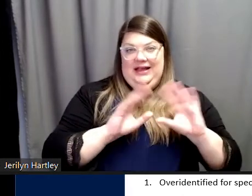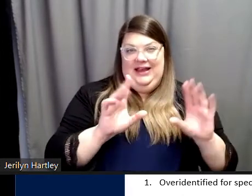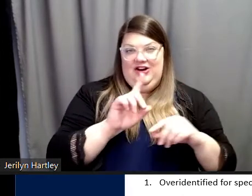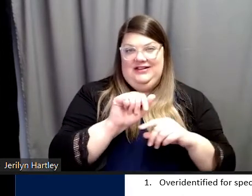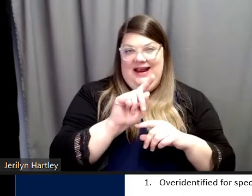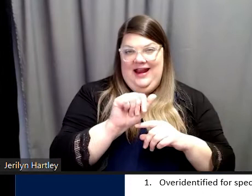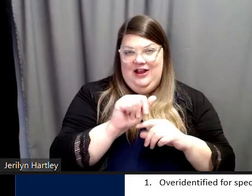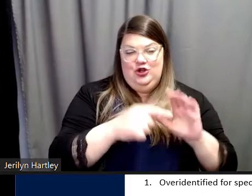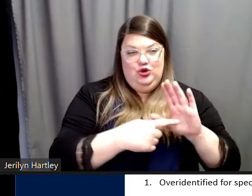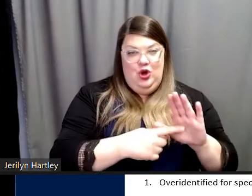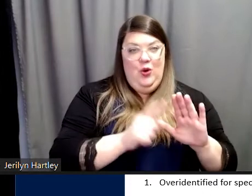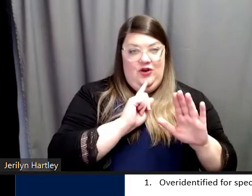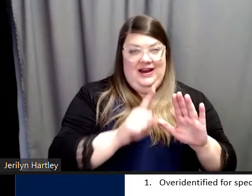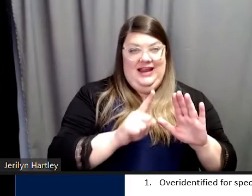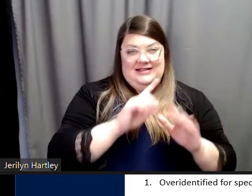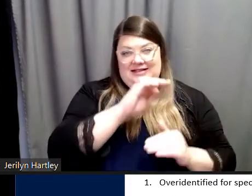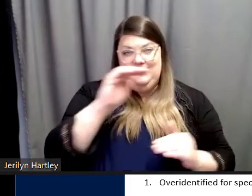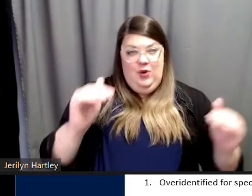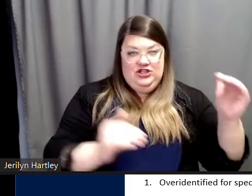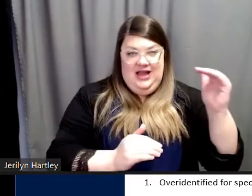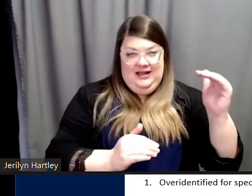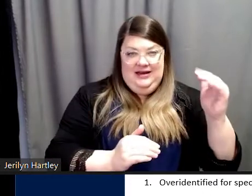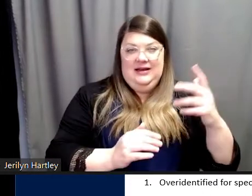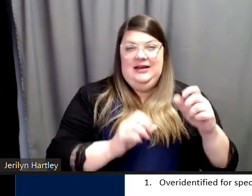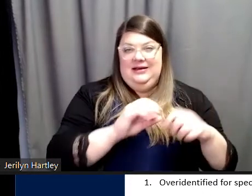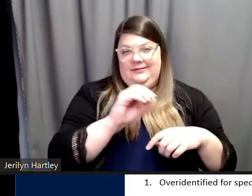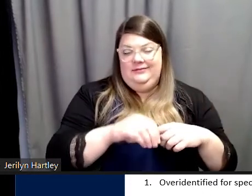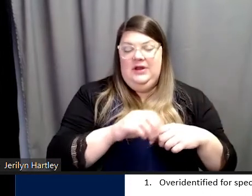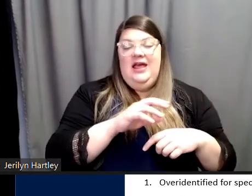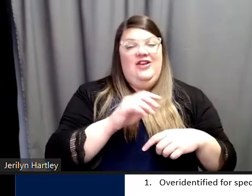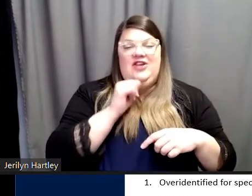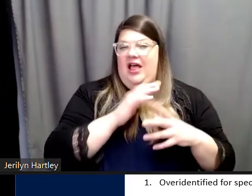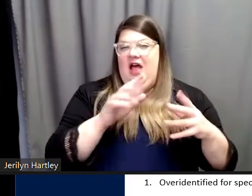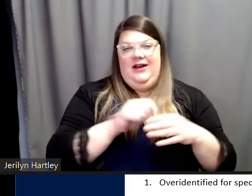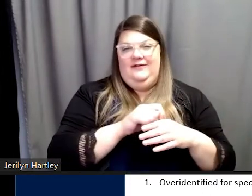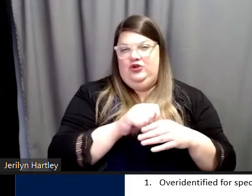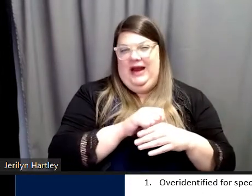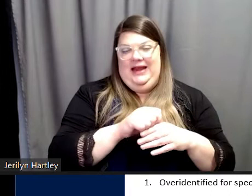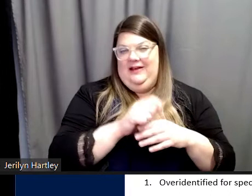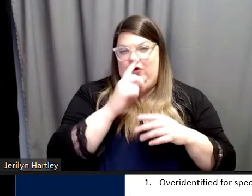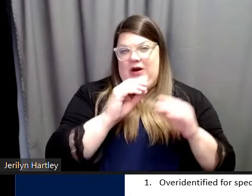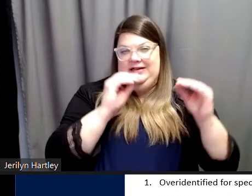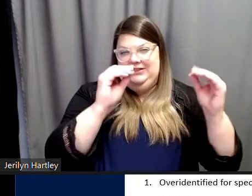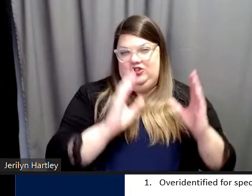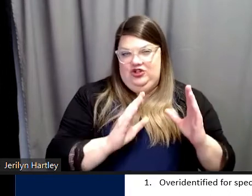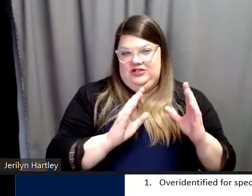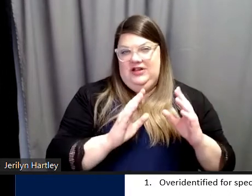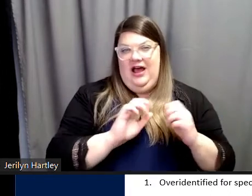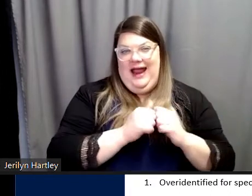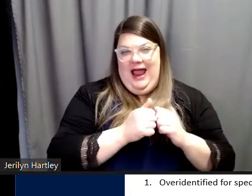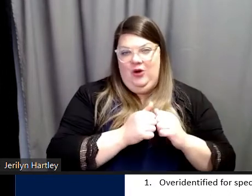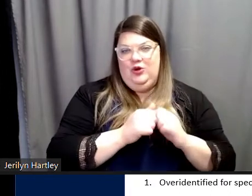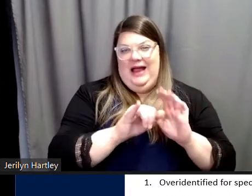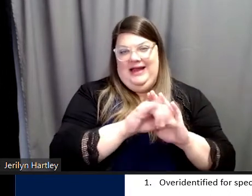show that there is disproportionality, there's not a lot of training out there for teachers. There's on how to identify